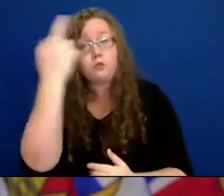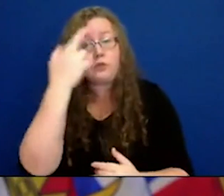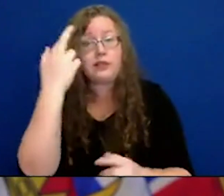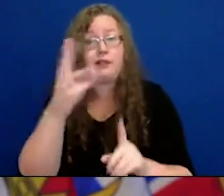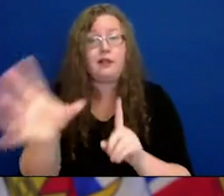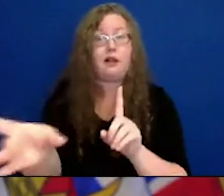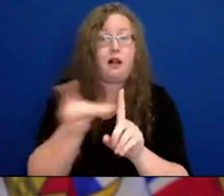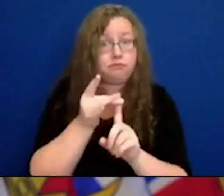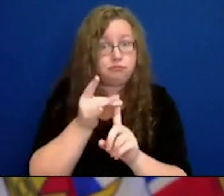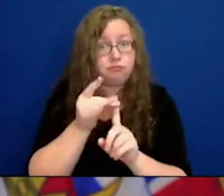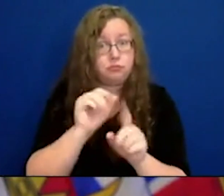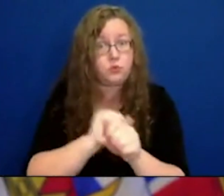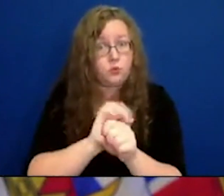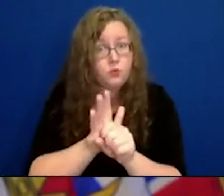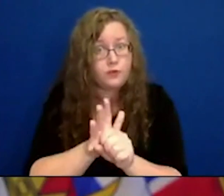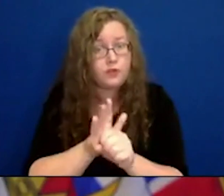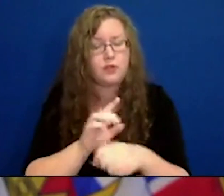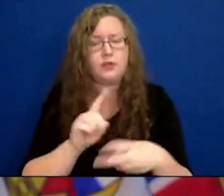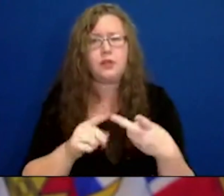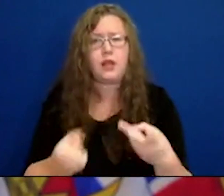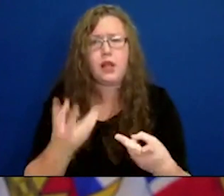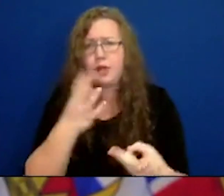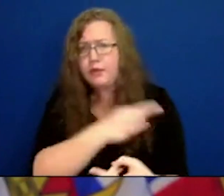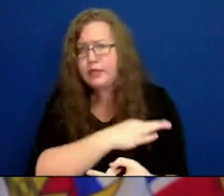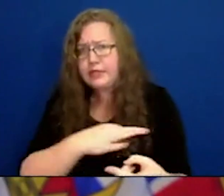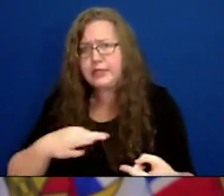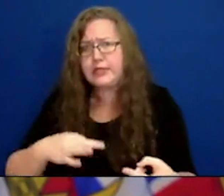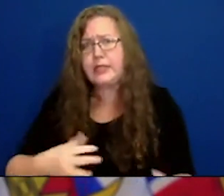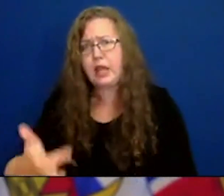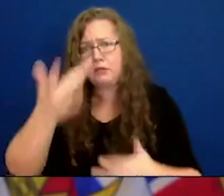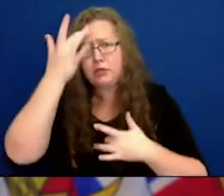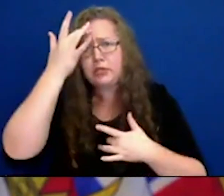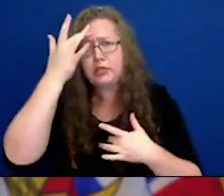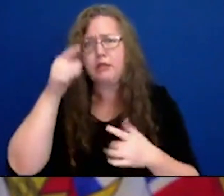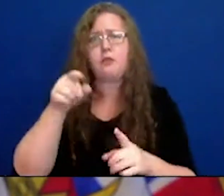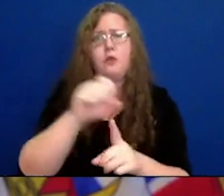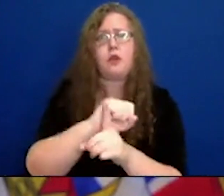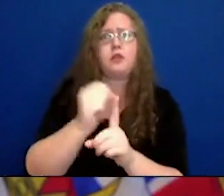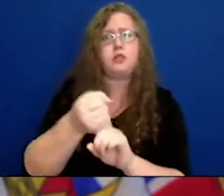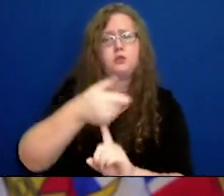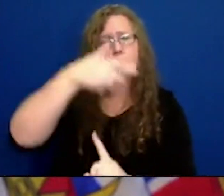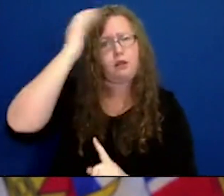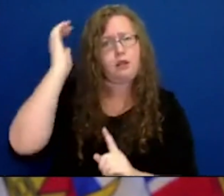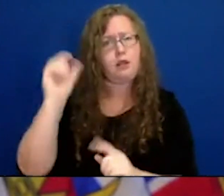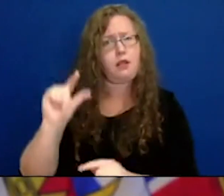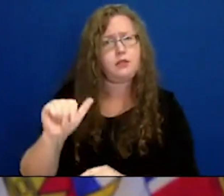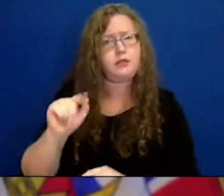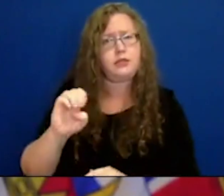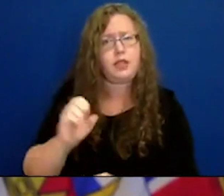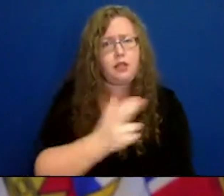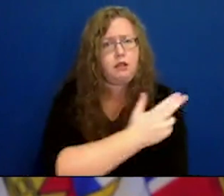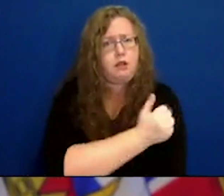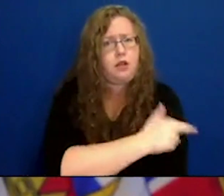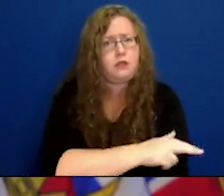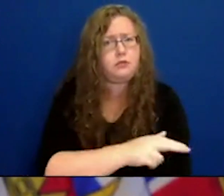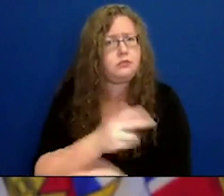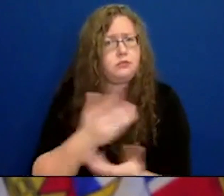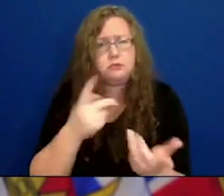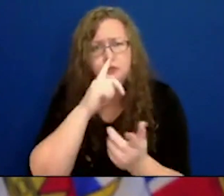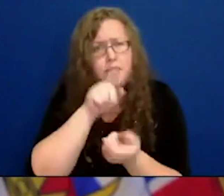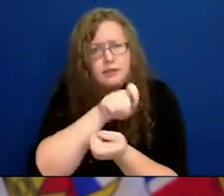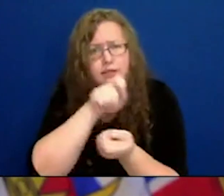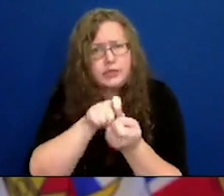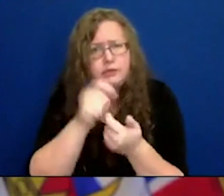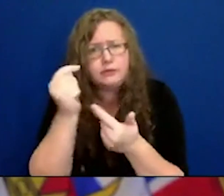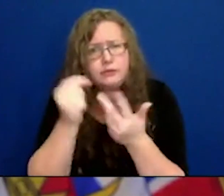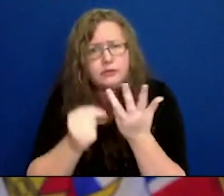staff have contracted it? And just generally what the situation is with the outbreak at Lionsgate Hospital? I know